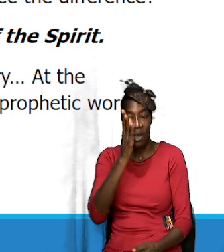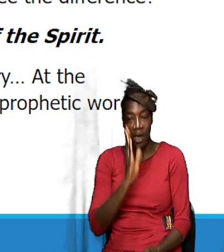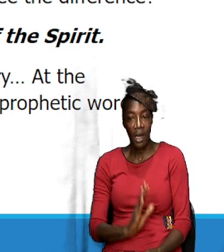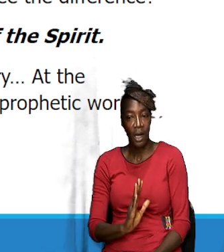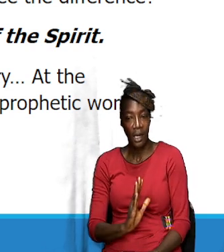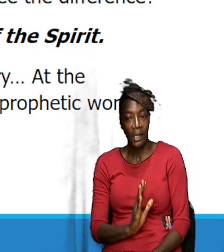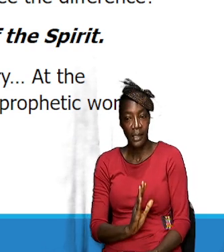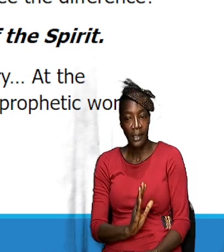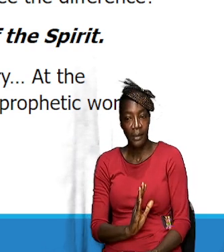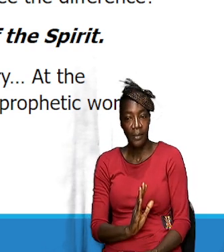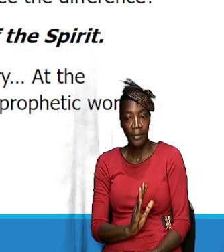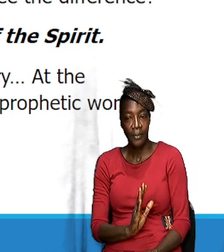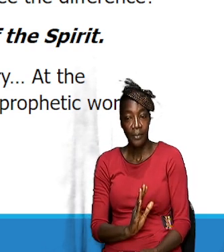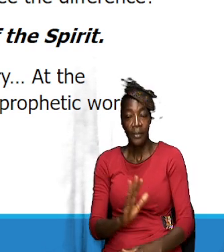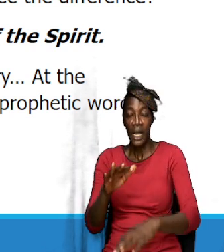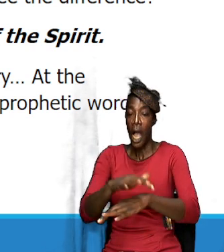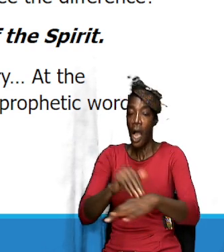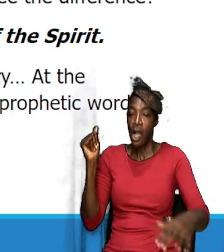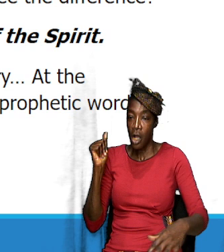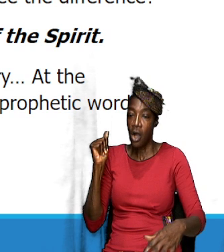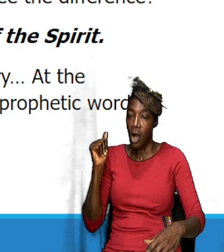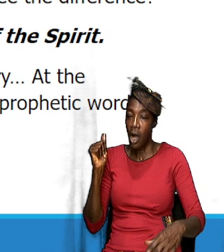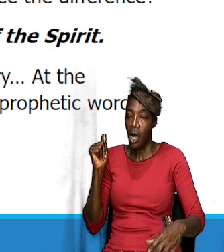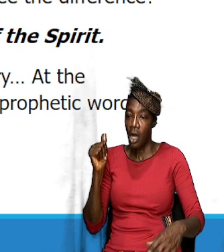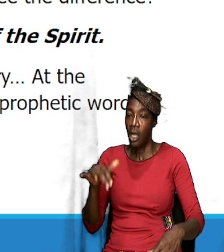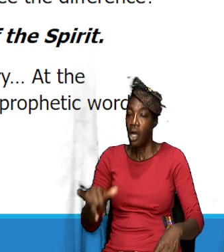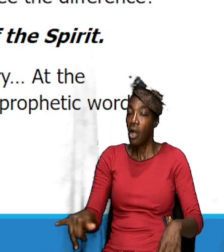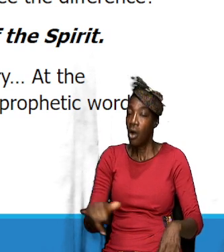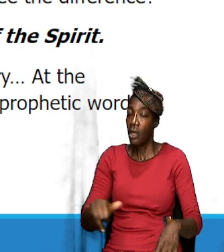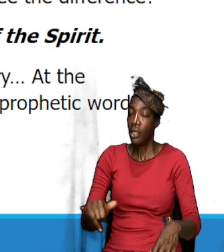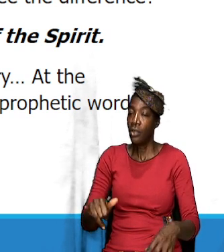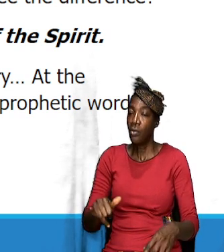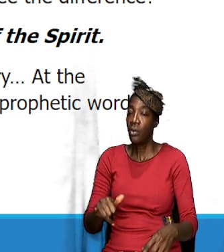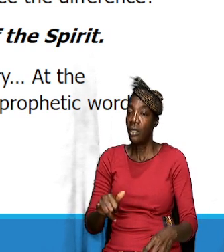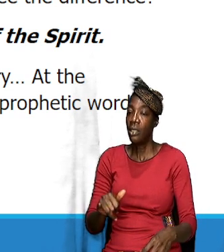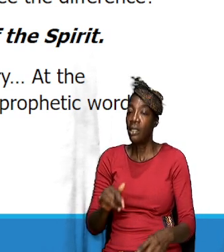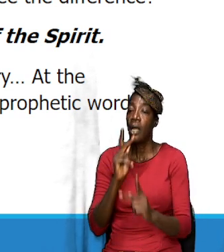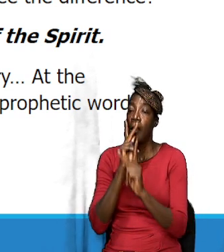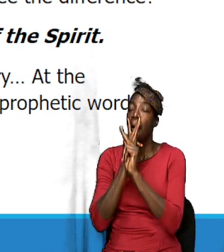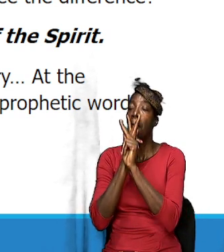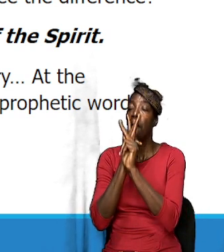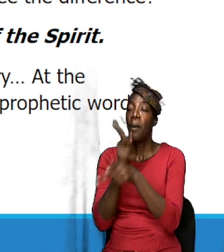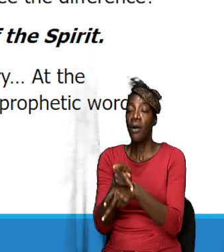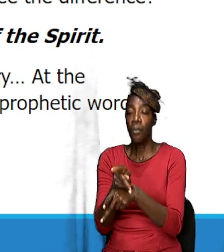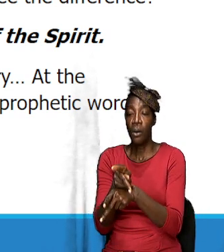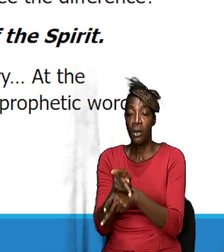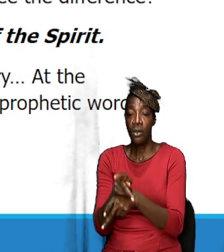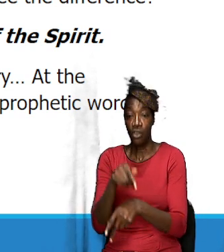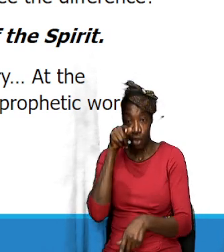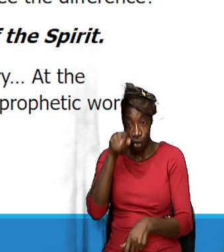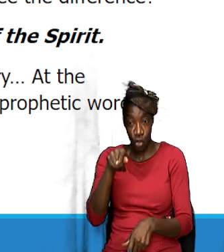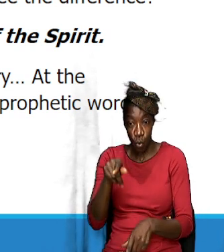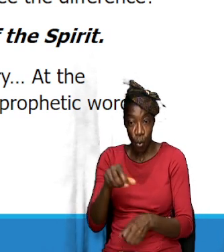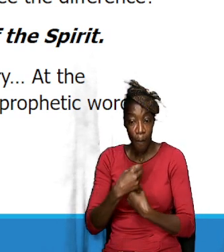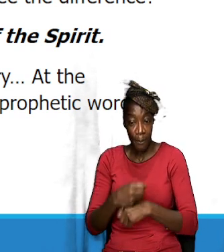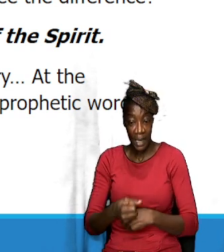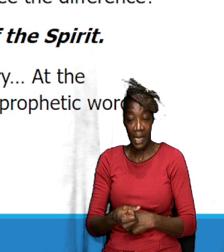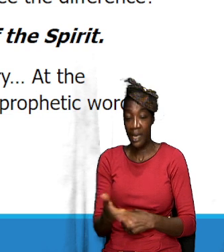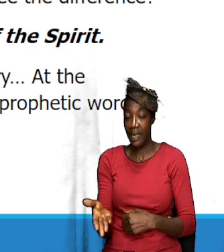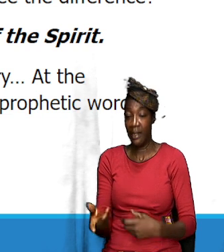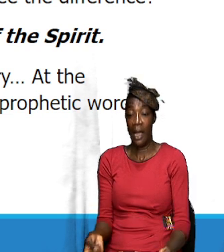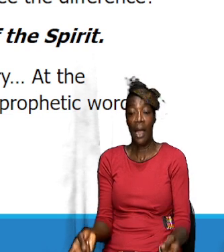and to them that are called according to his purpose. So, so God, so even if you cause it to happen,